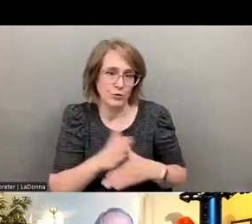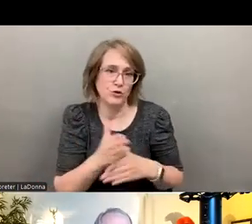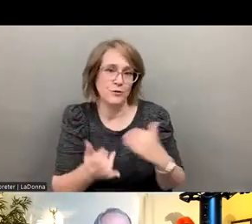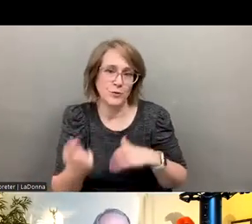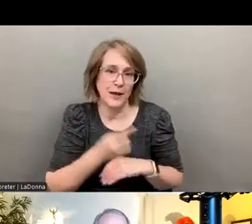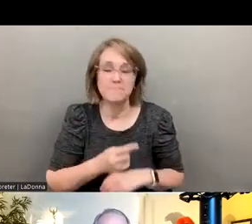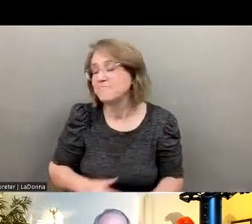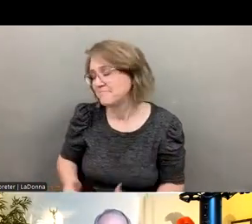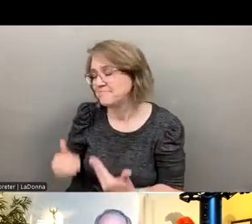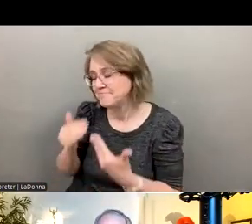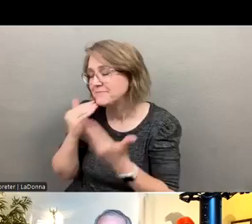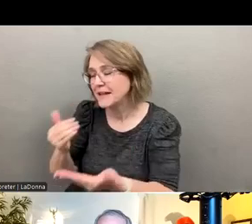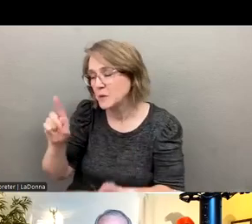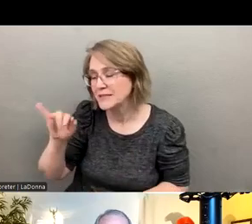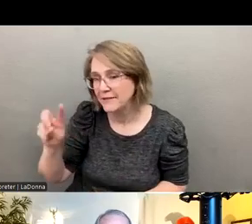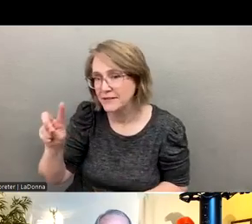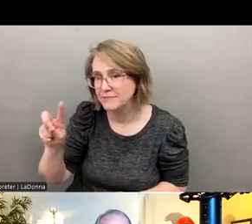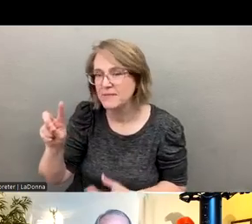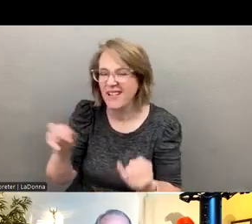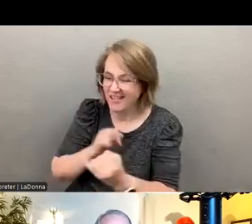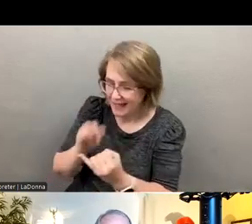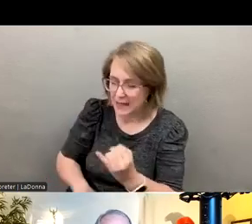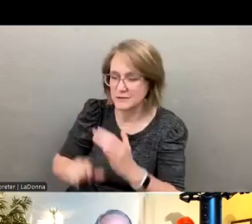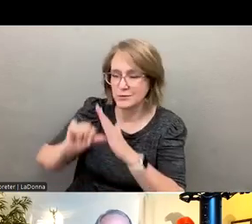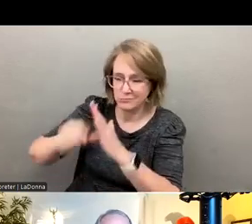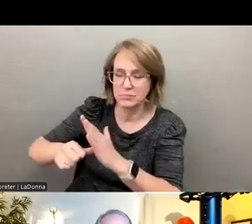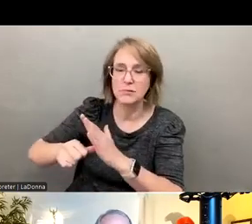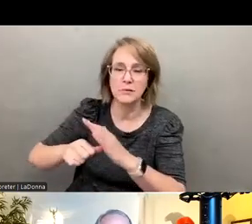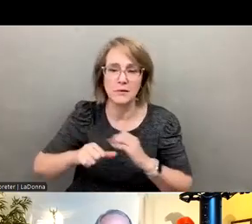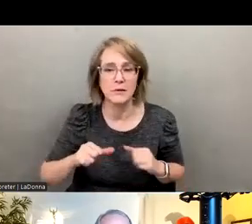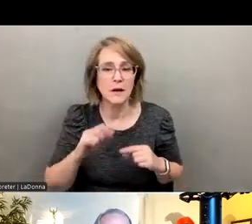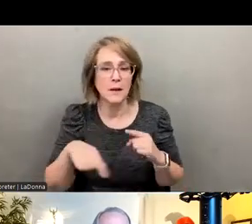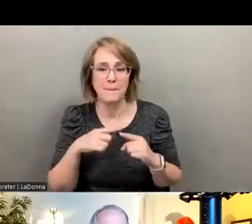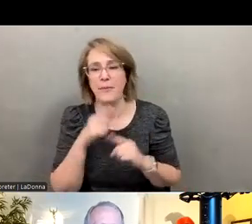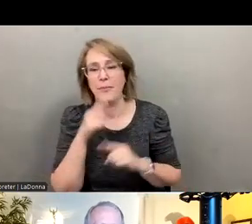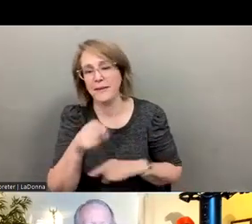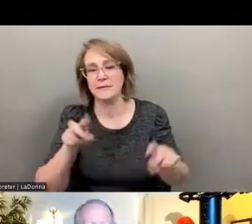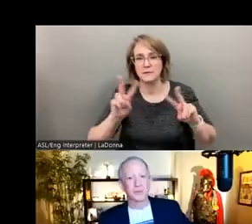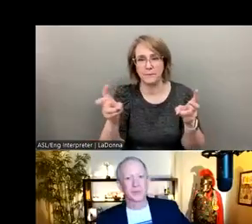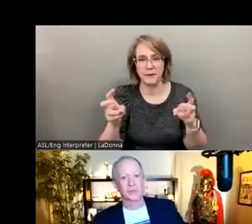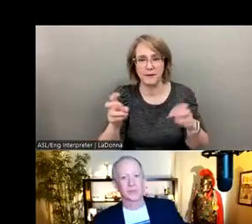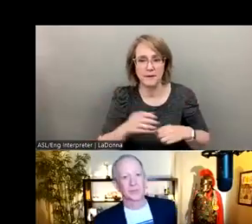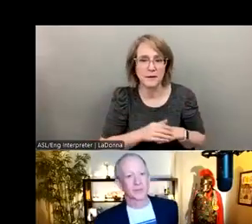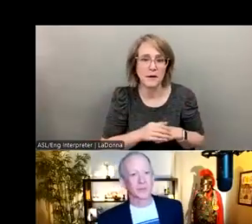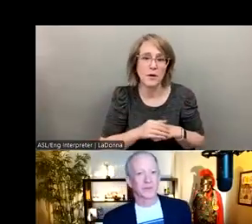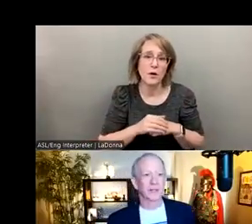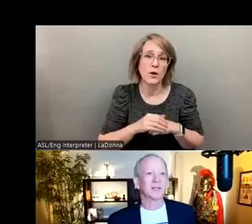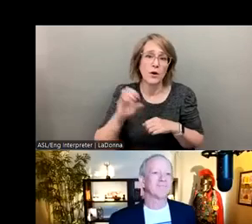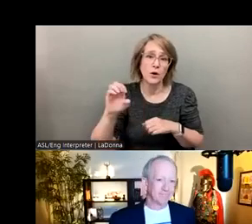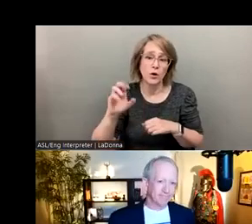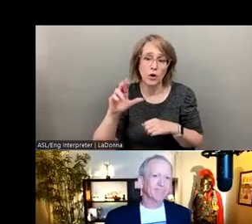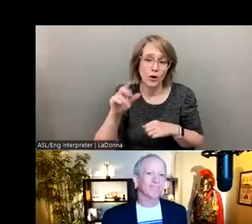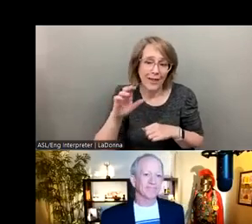Thanks, David. know, and, and, and just to drill, uh, home on, on, uh, you know, the, the Erlang C